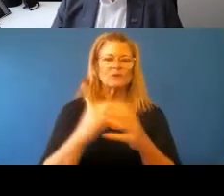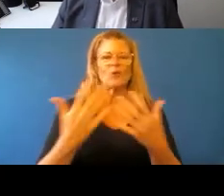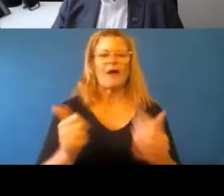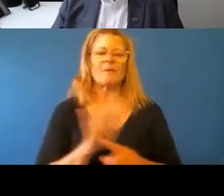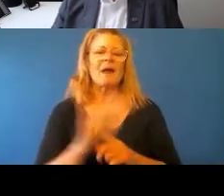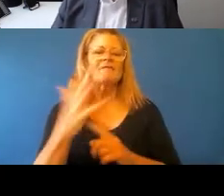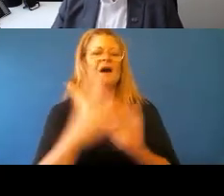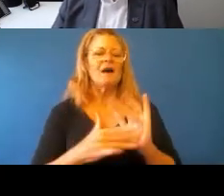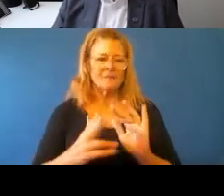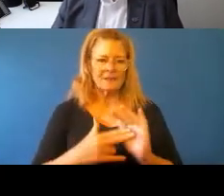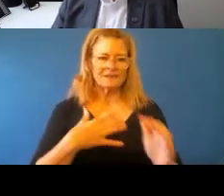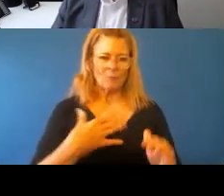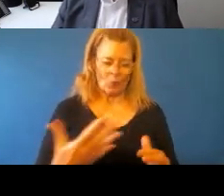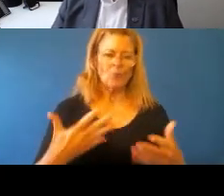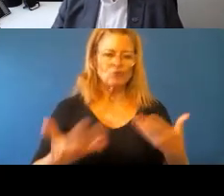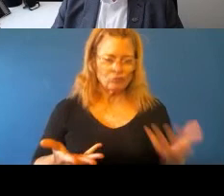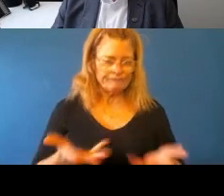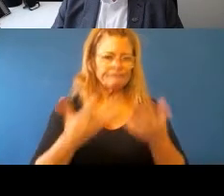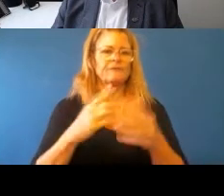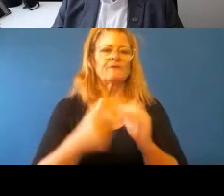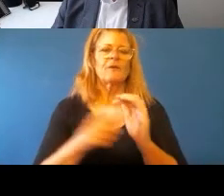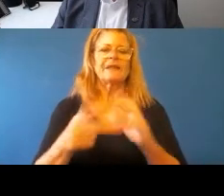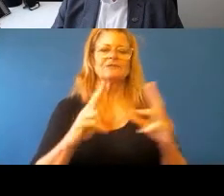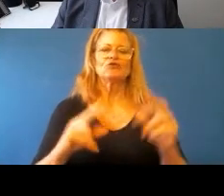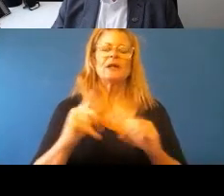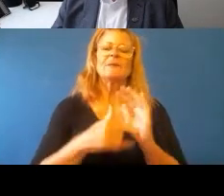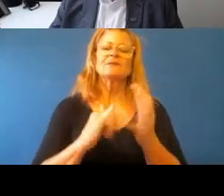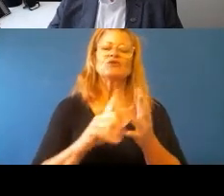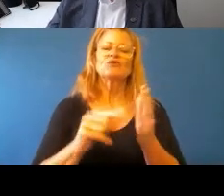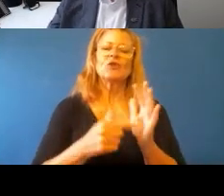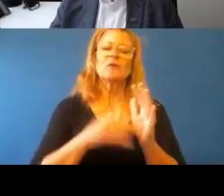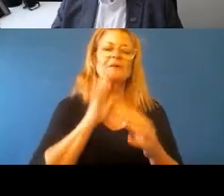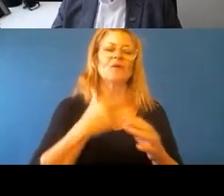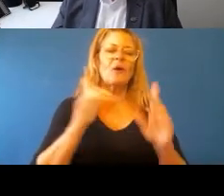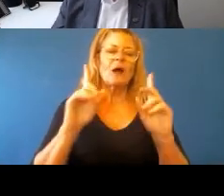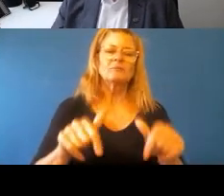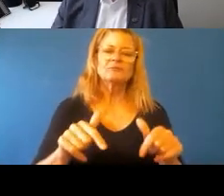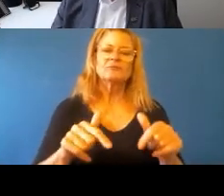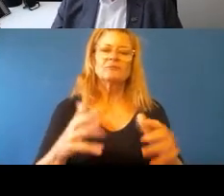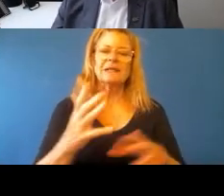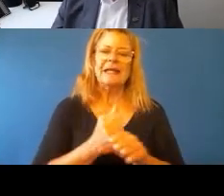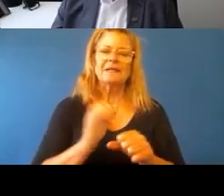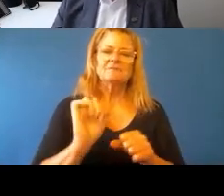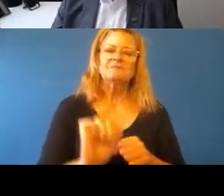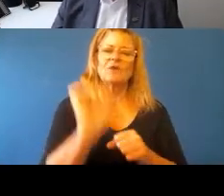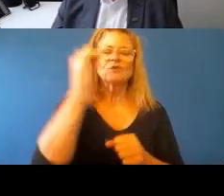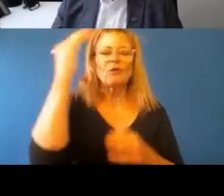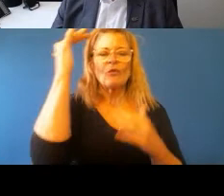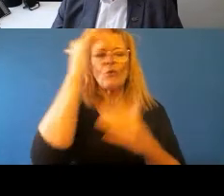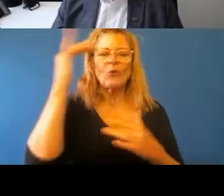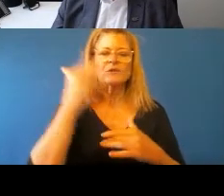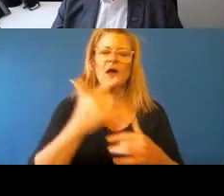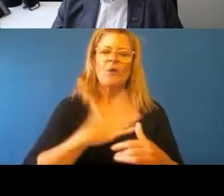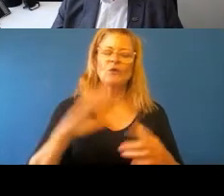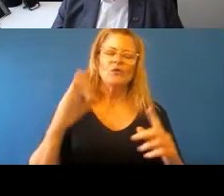to go on this panel chat, but Scott, just before I get those closing thoughts, I just want to come to you and a